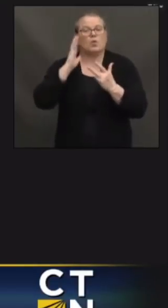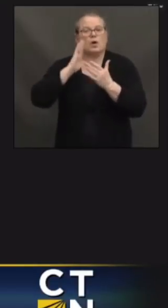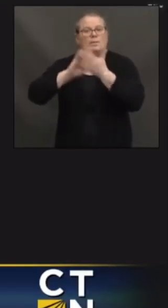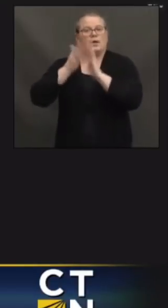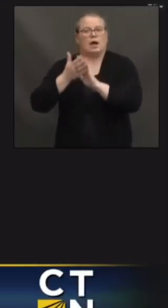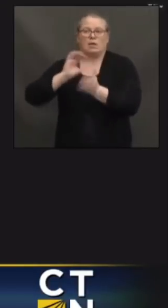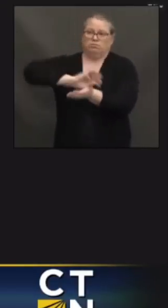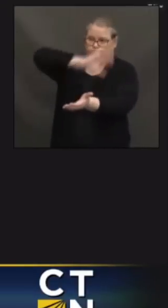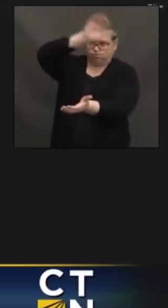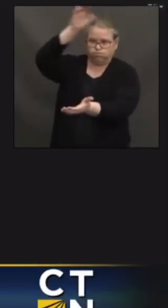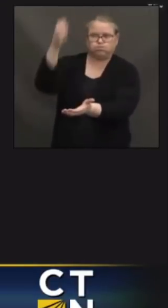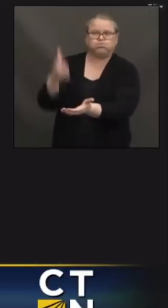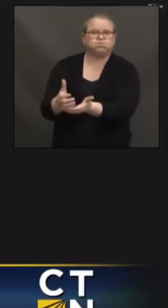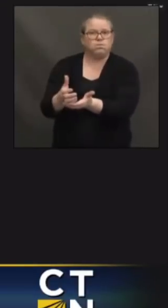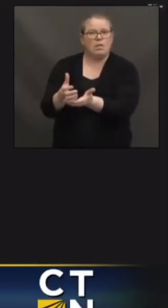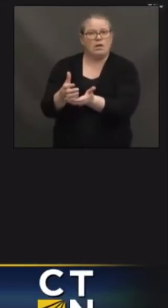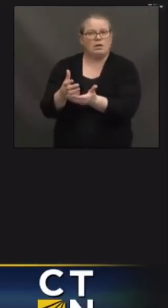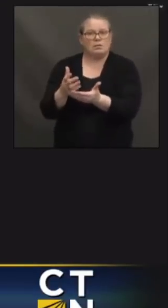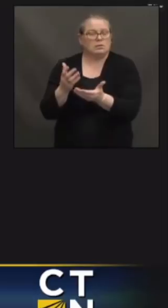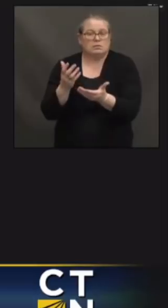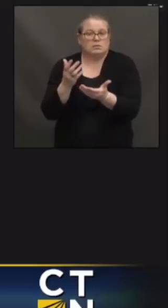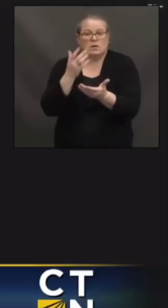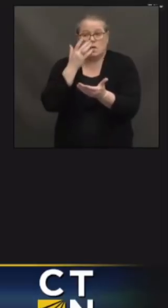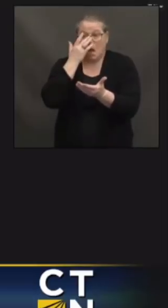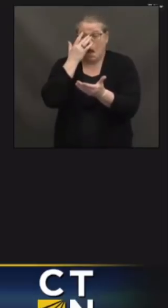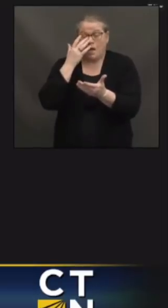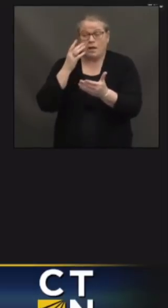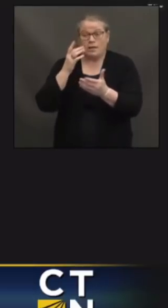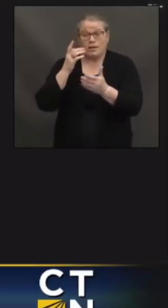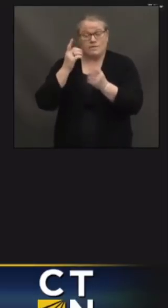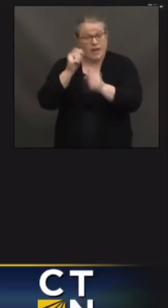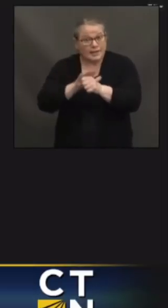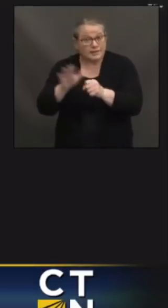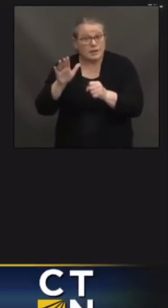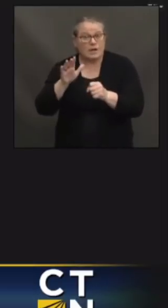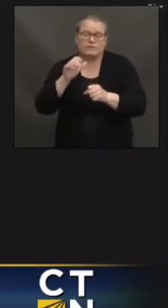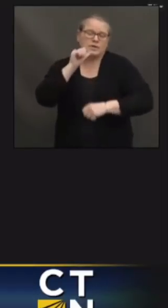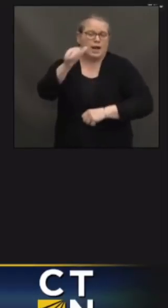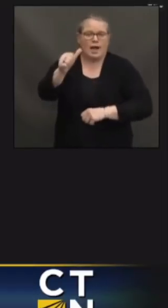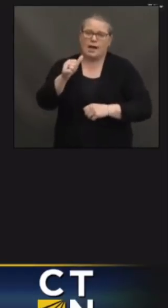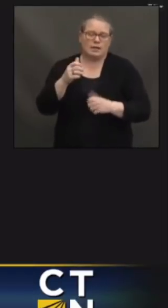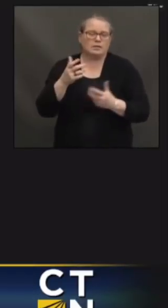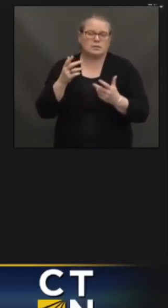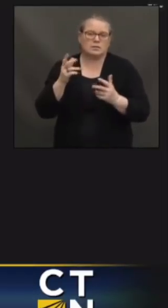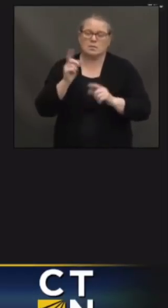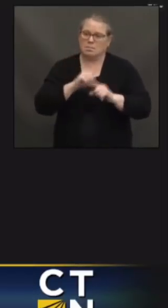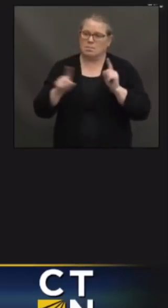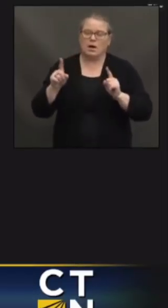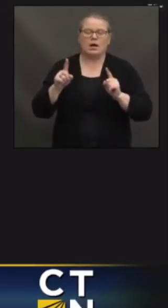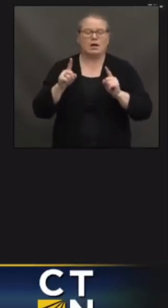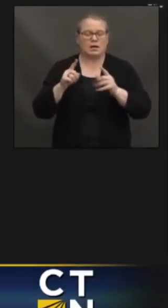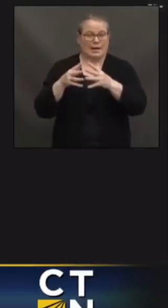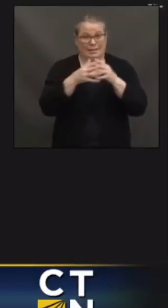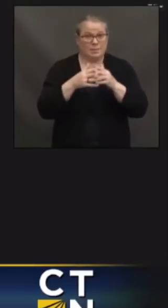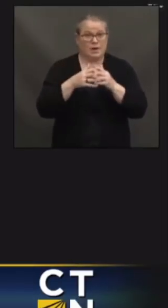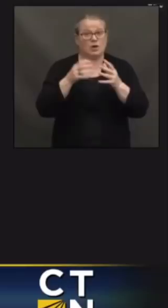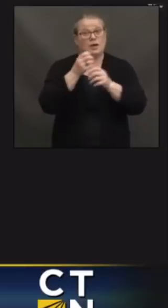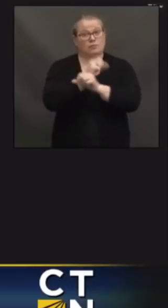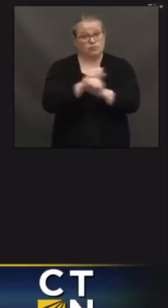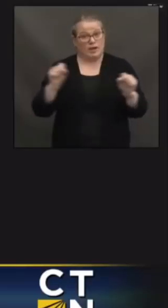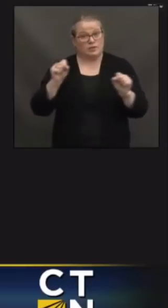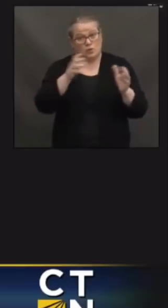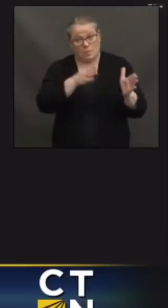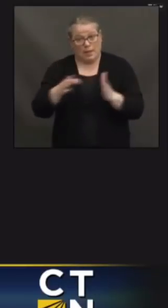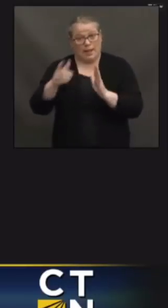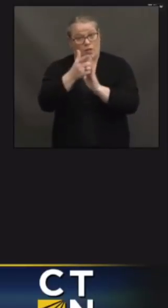It's not going to come fast enough, but this vaccine money in the American Rescue Plan, the $8